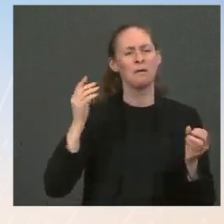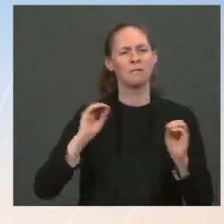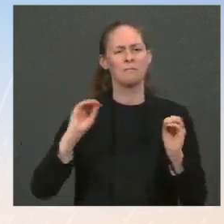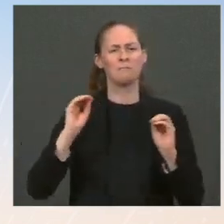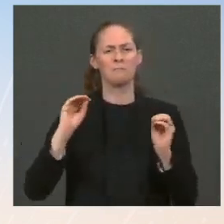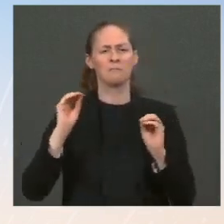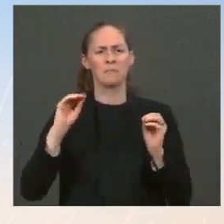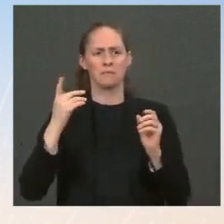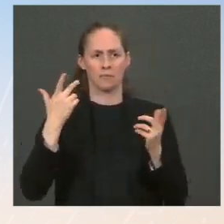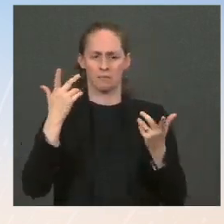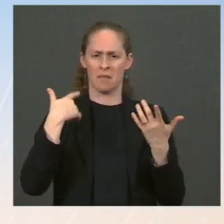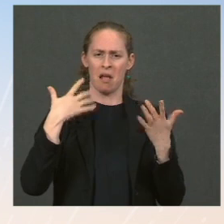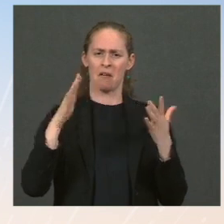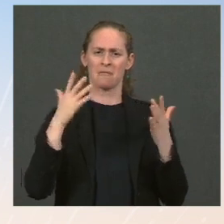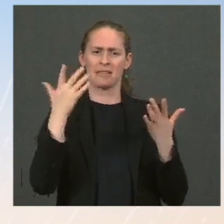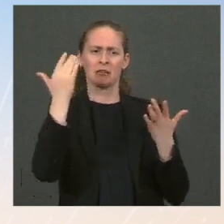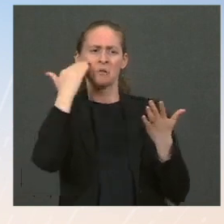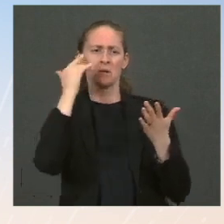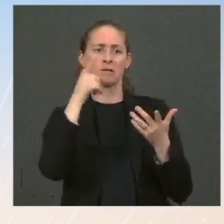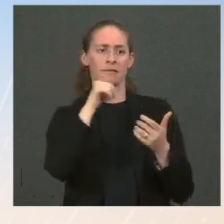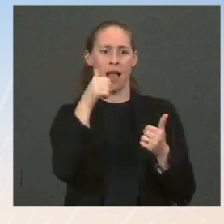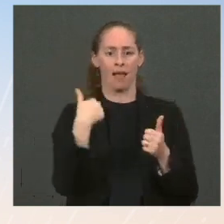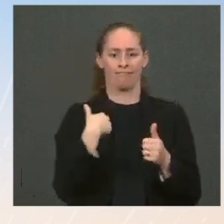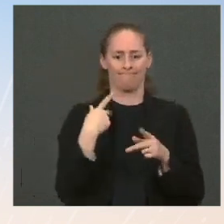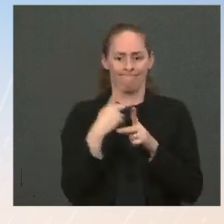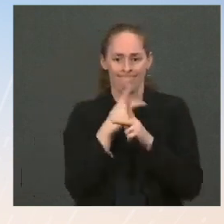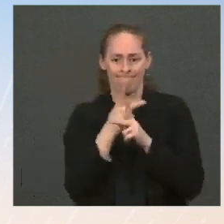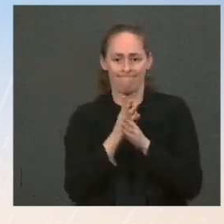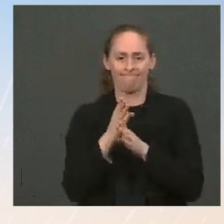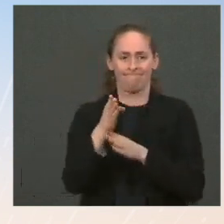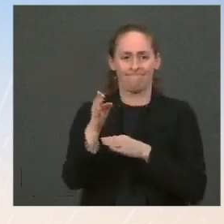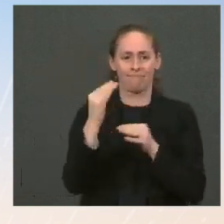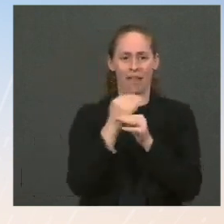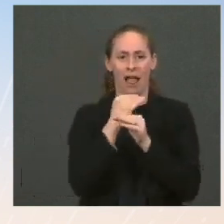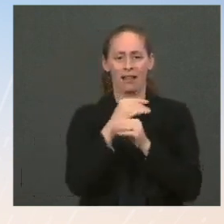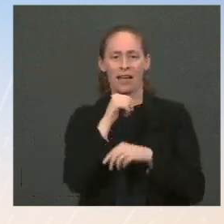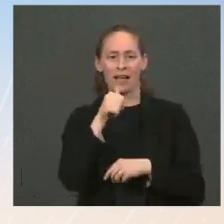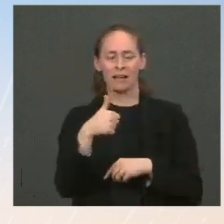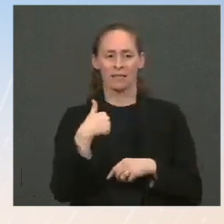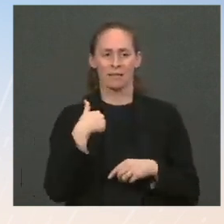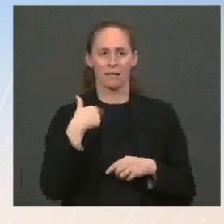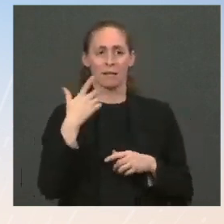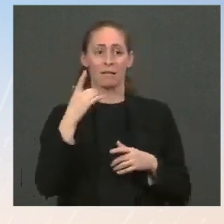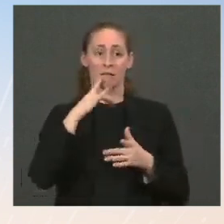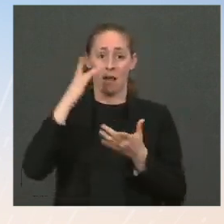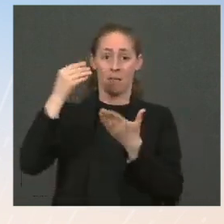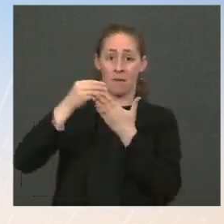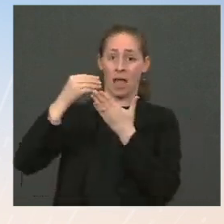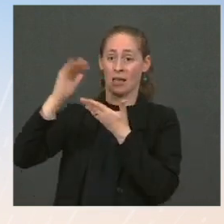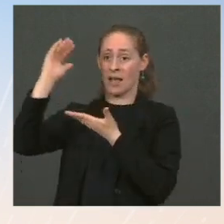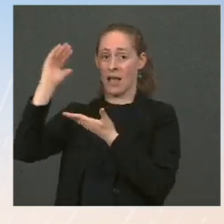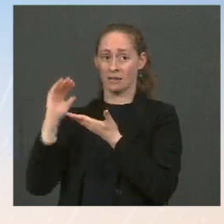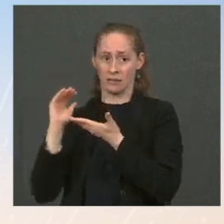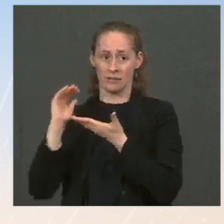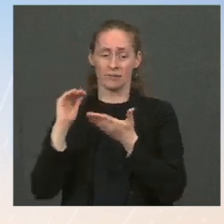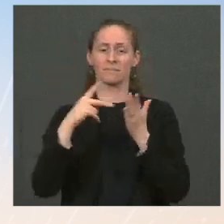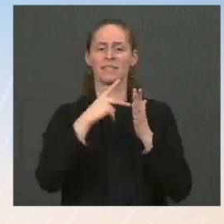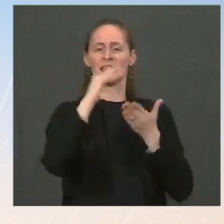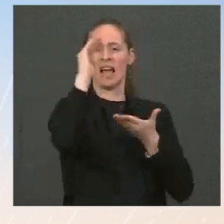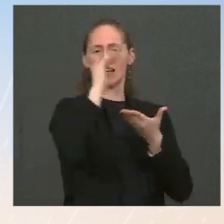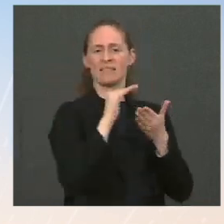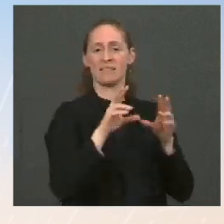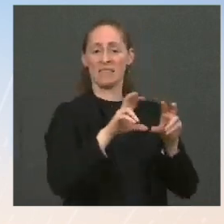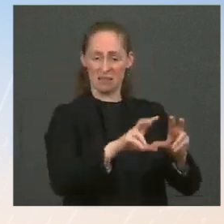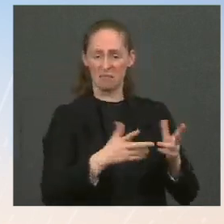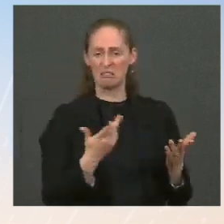us, obviously. It doesn't require a mathematician. I think that's why you're asking the question. But in terms of what those look like, there have been a range of proposals the President has